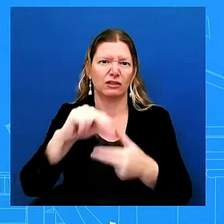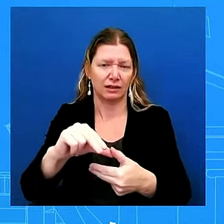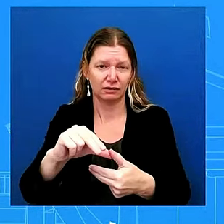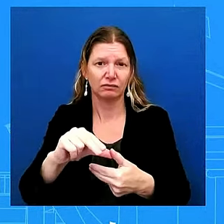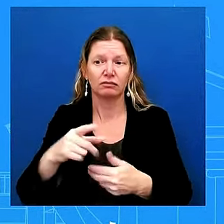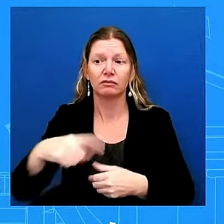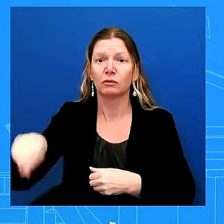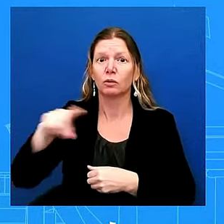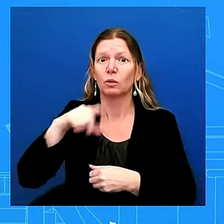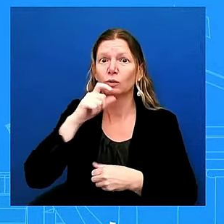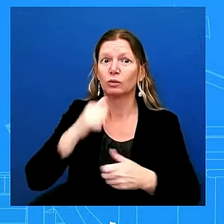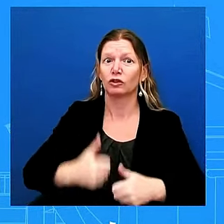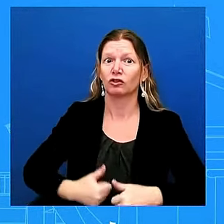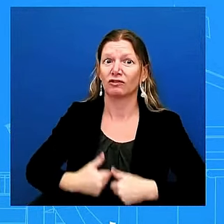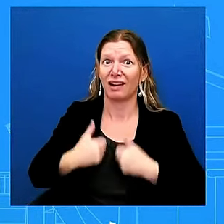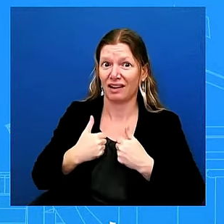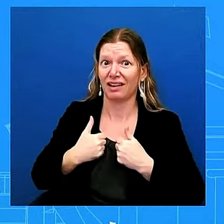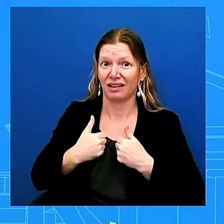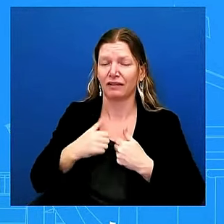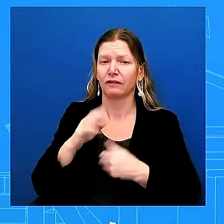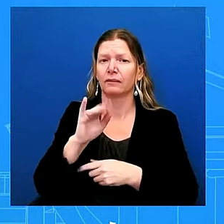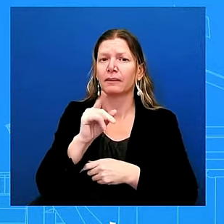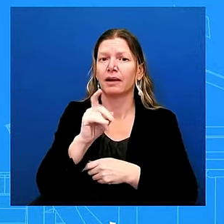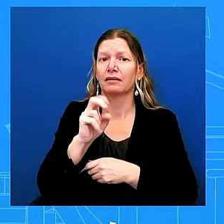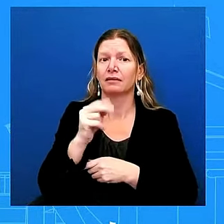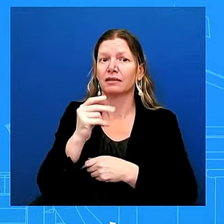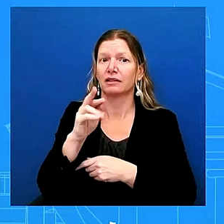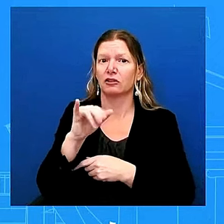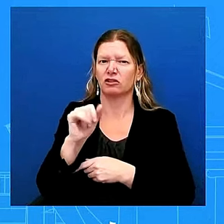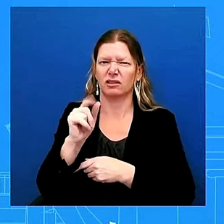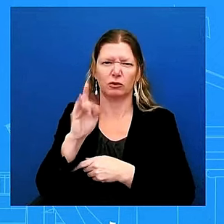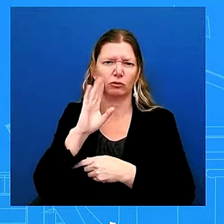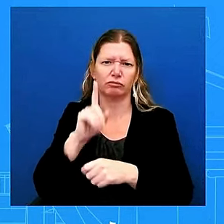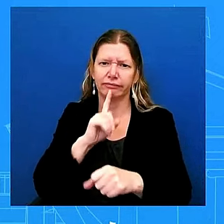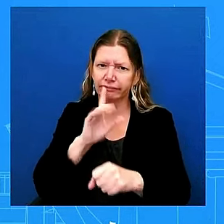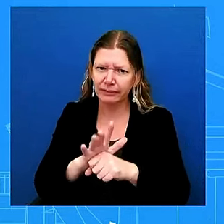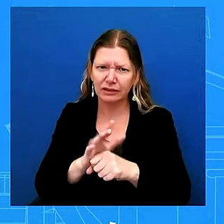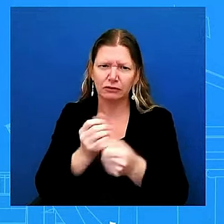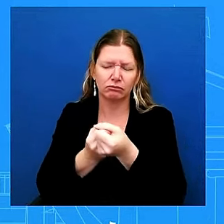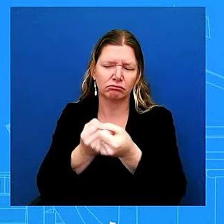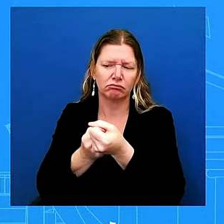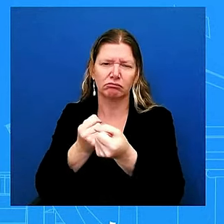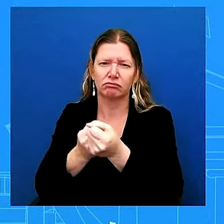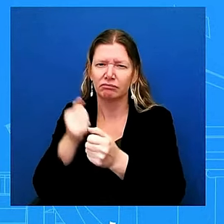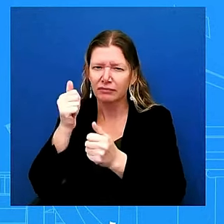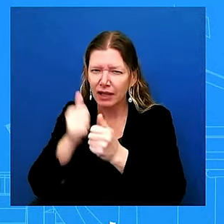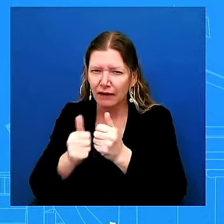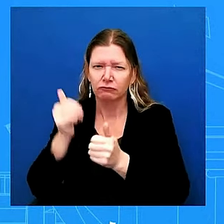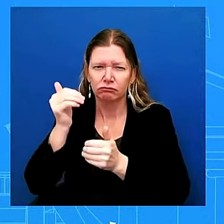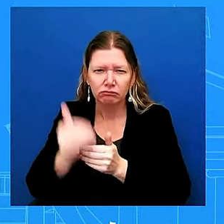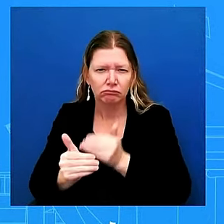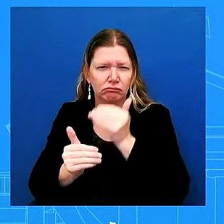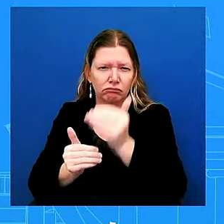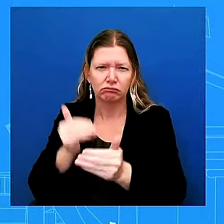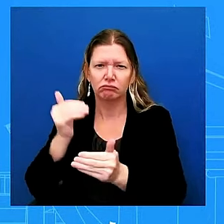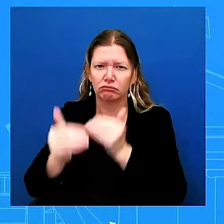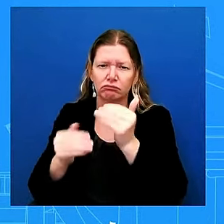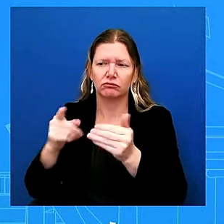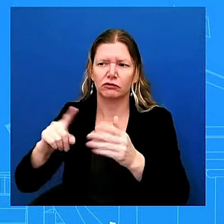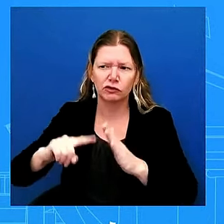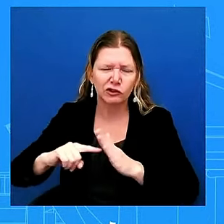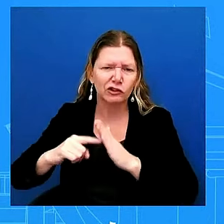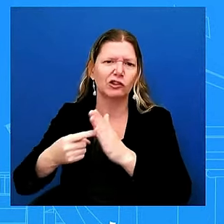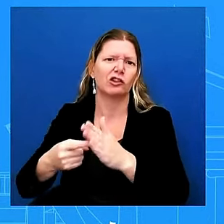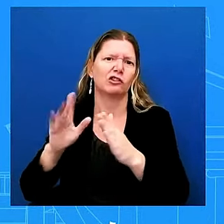you every step of the way as you begin your recovery and you start to heal for survivors in